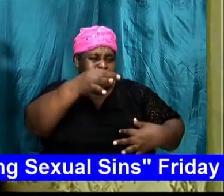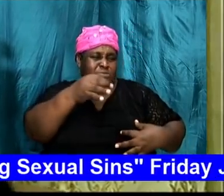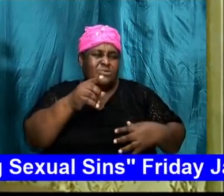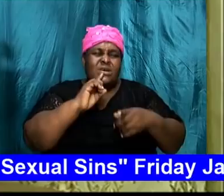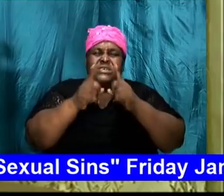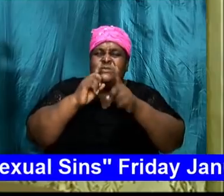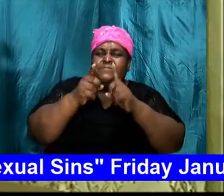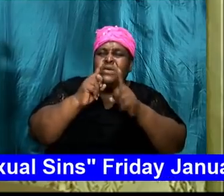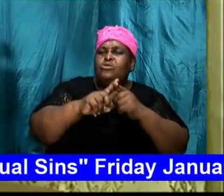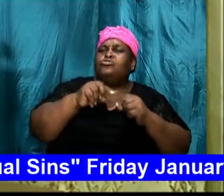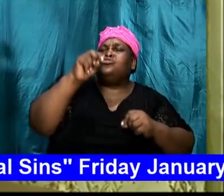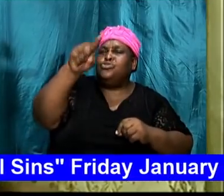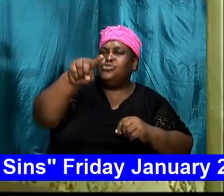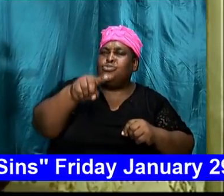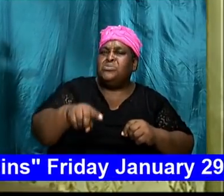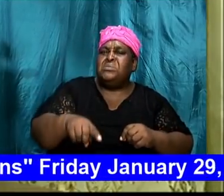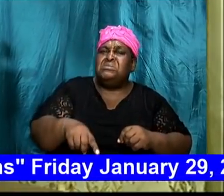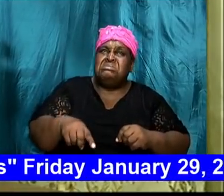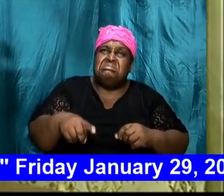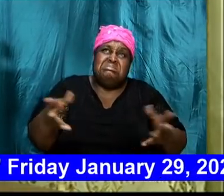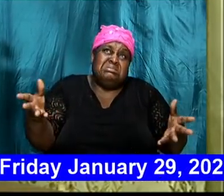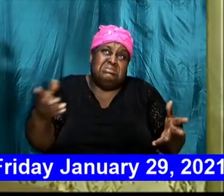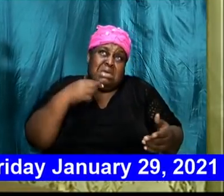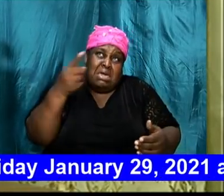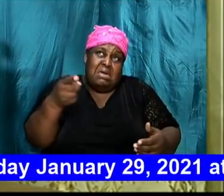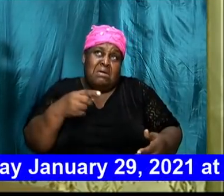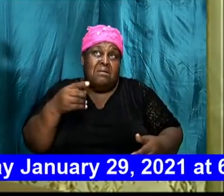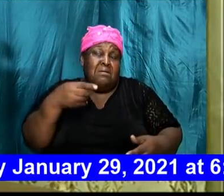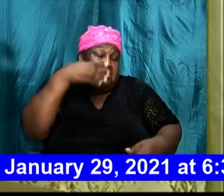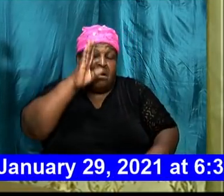don't set the date already people don't know already